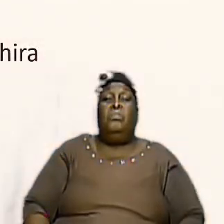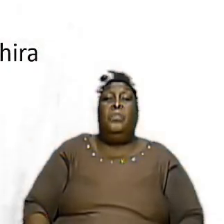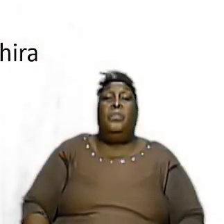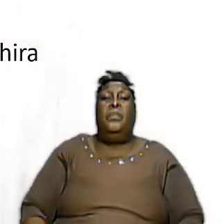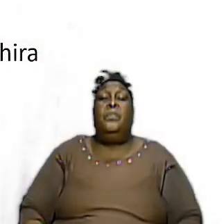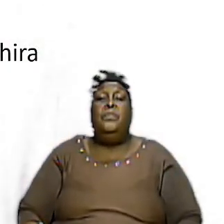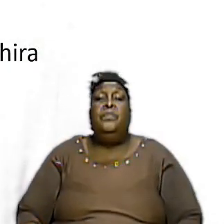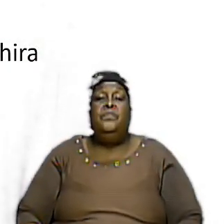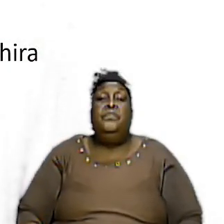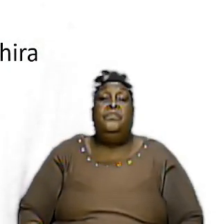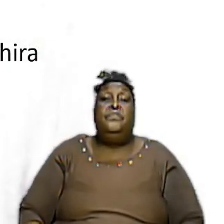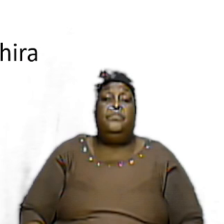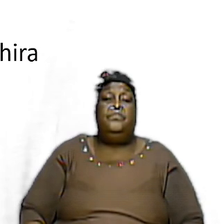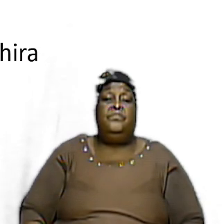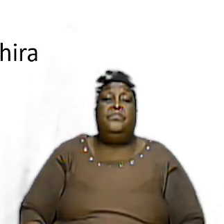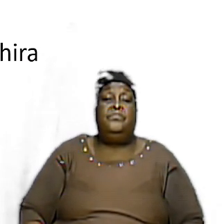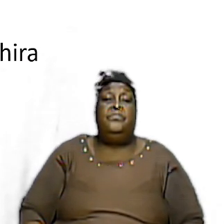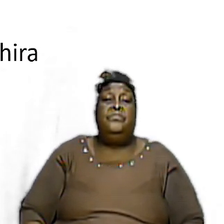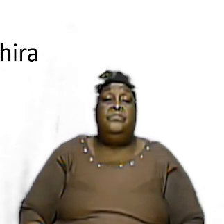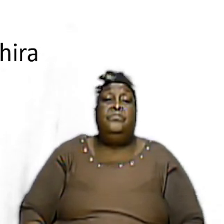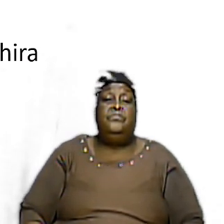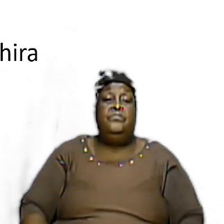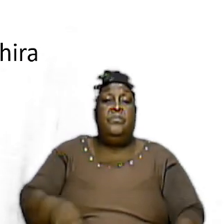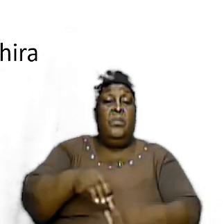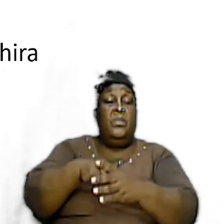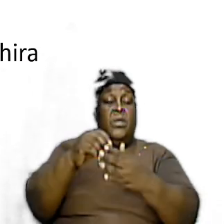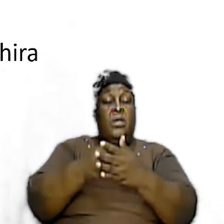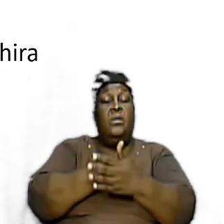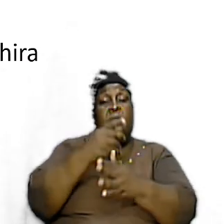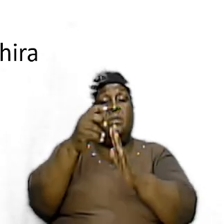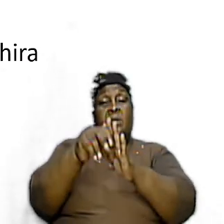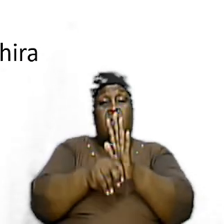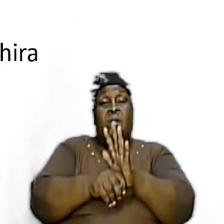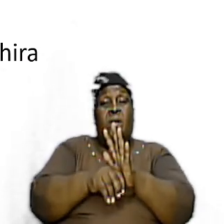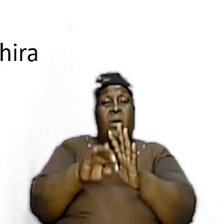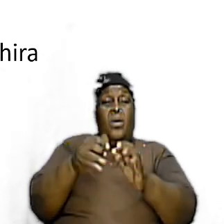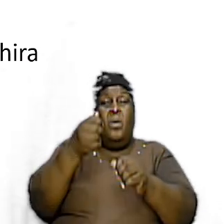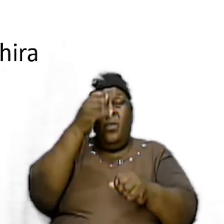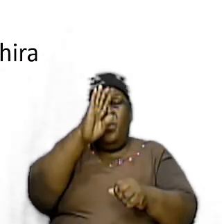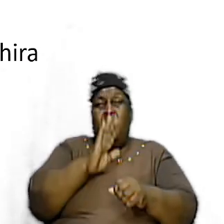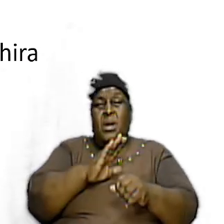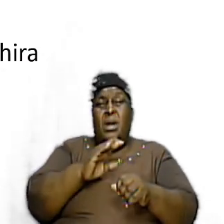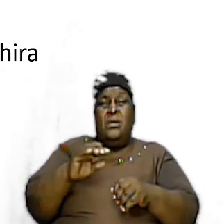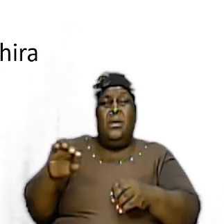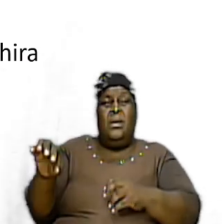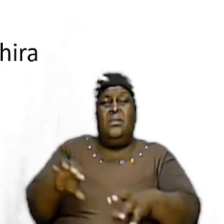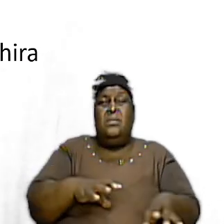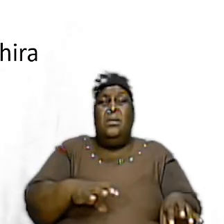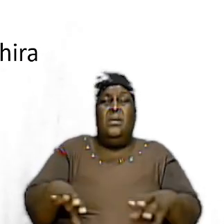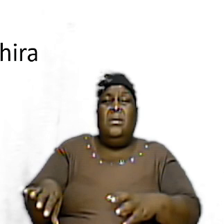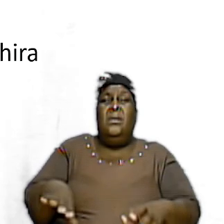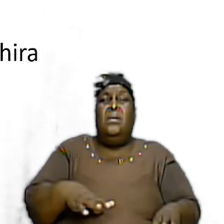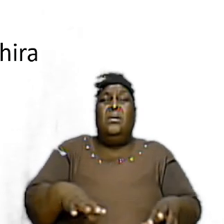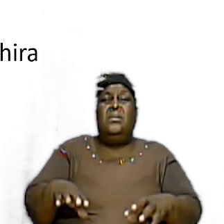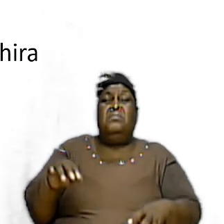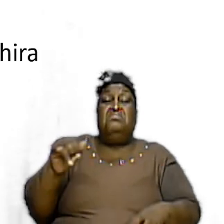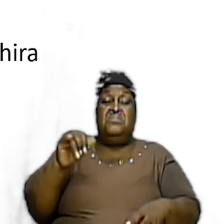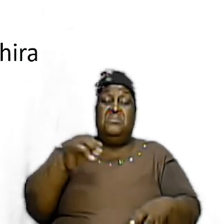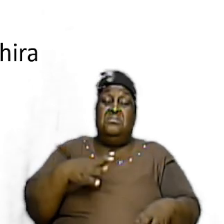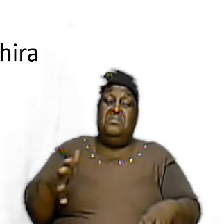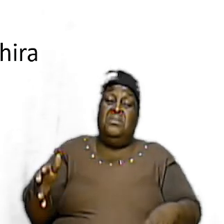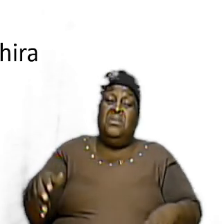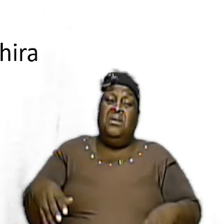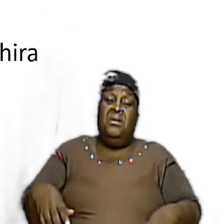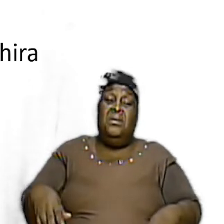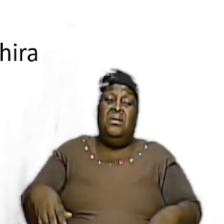to look also in the New Testament of how God acted when a similar thing occurred and they